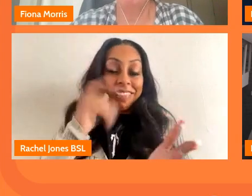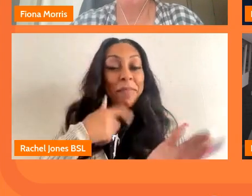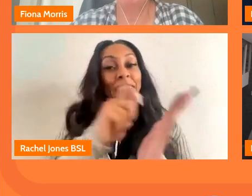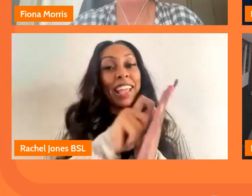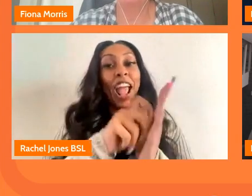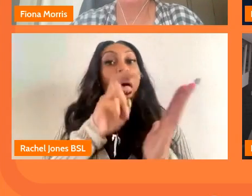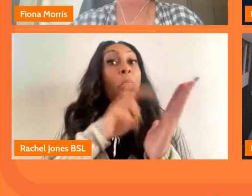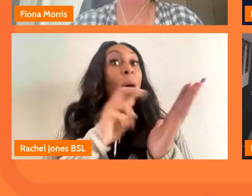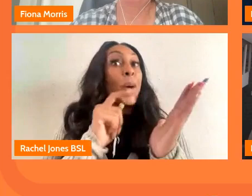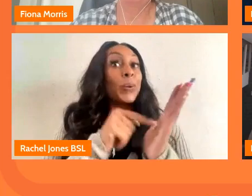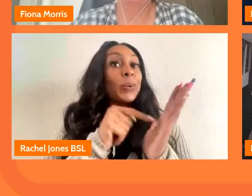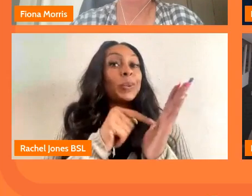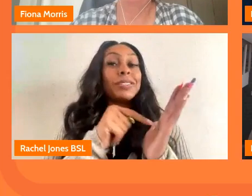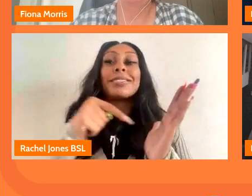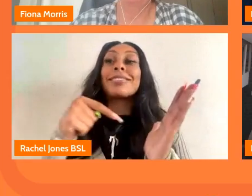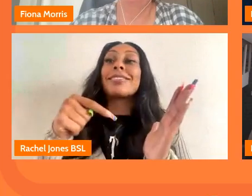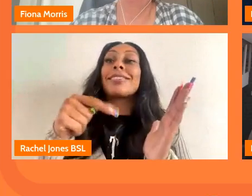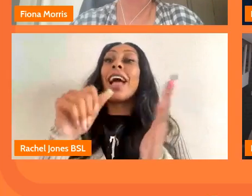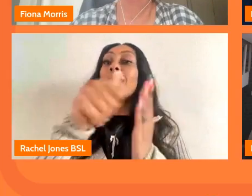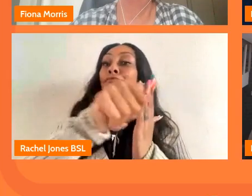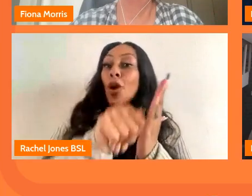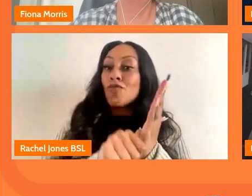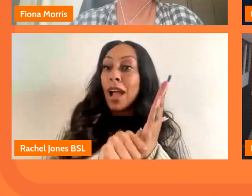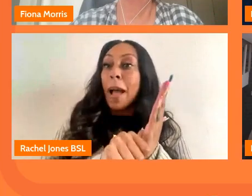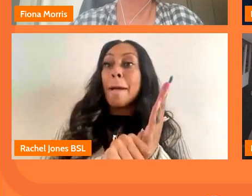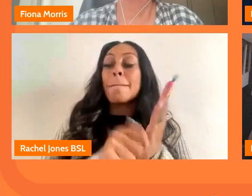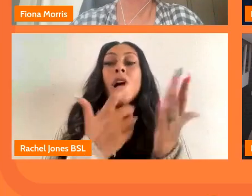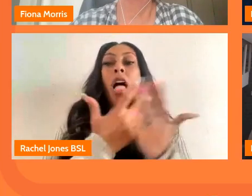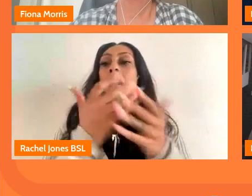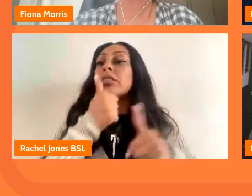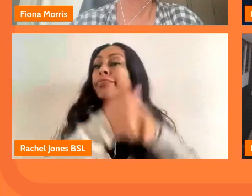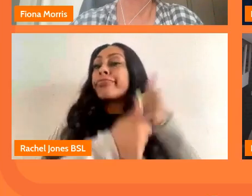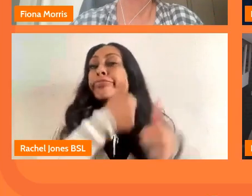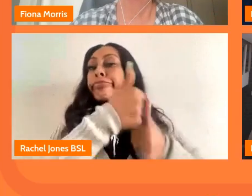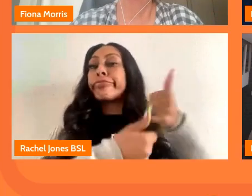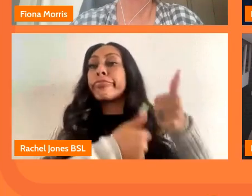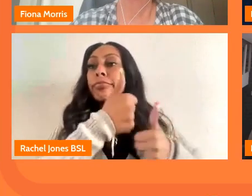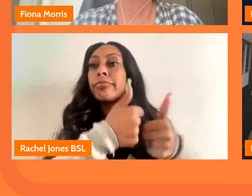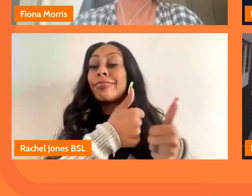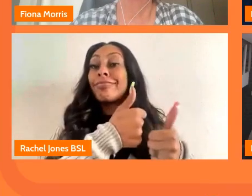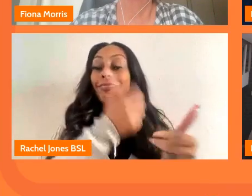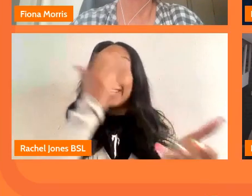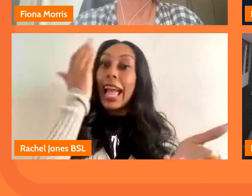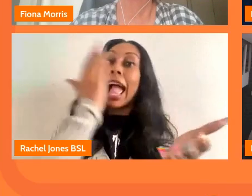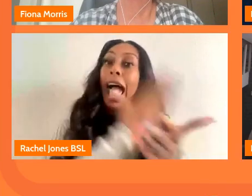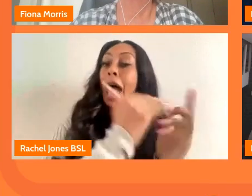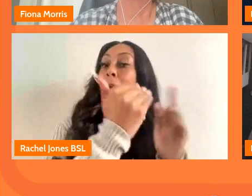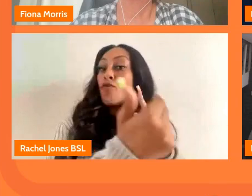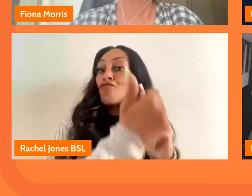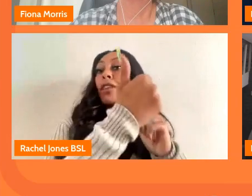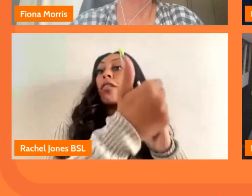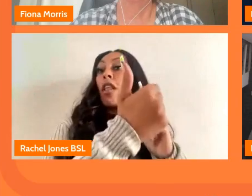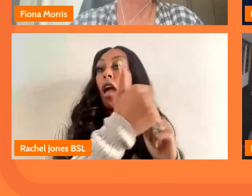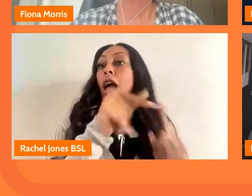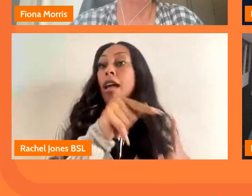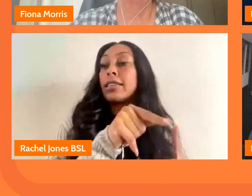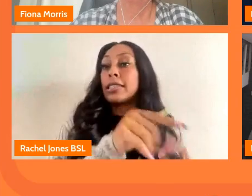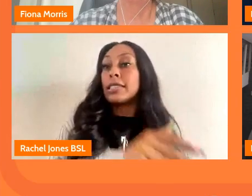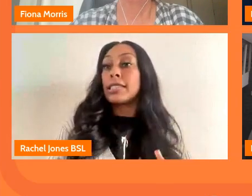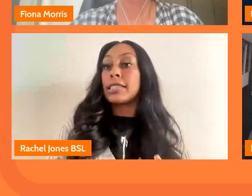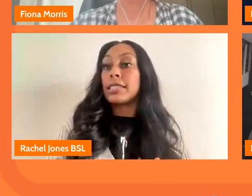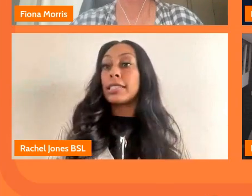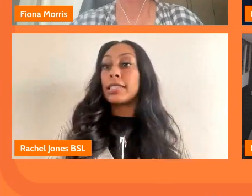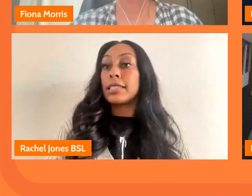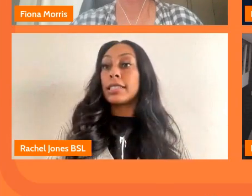it is a program that um i've got a lot of praise for because i think there was exactly that recognition um that exactly as has been